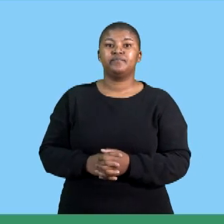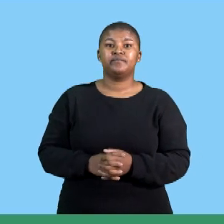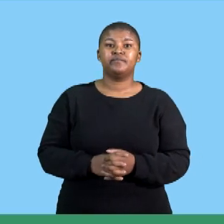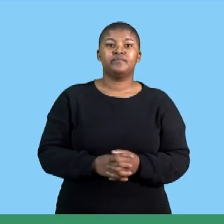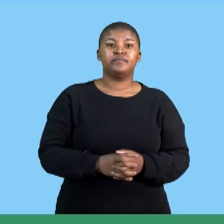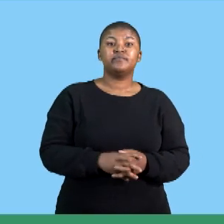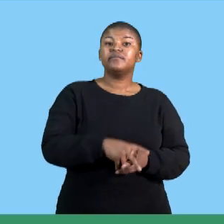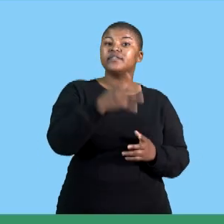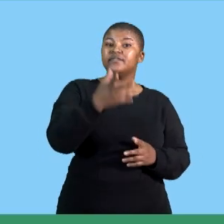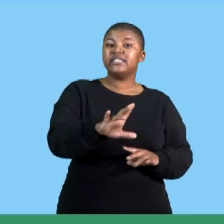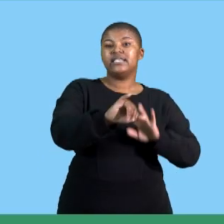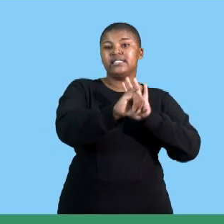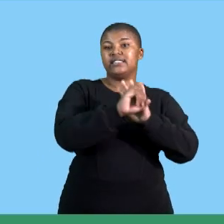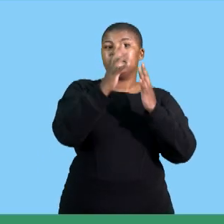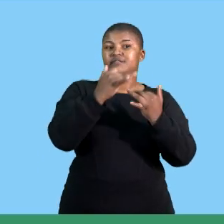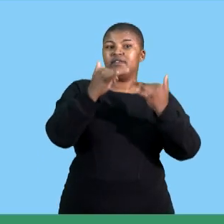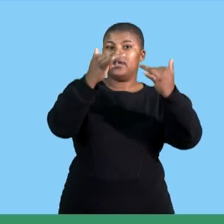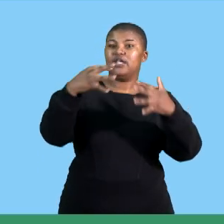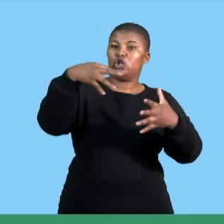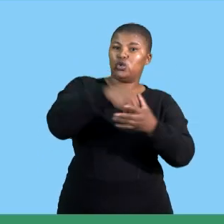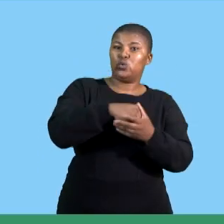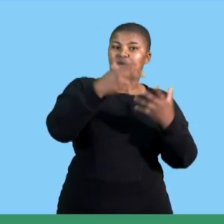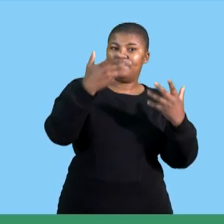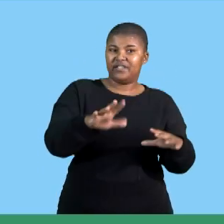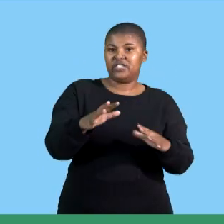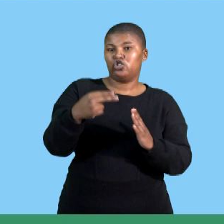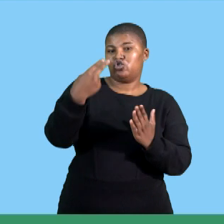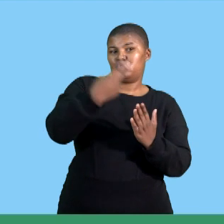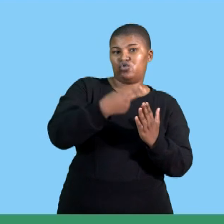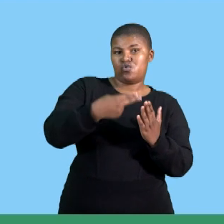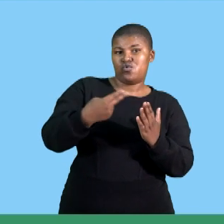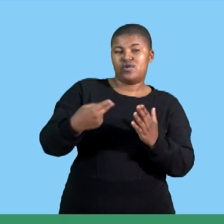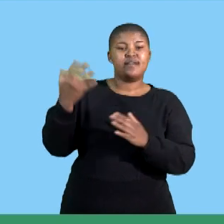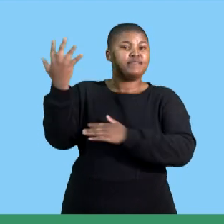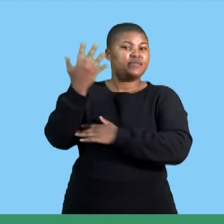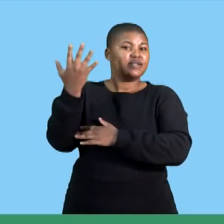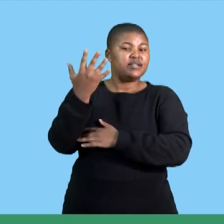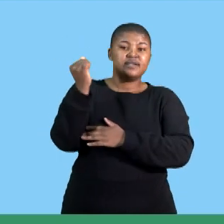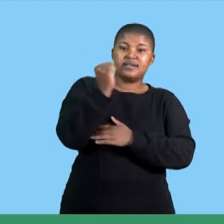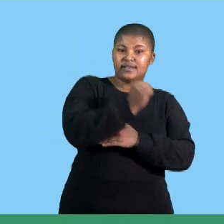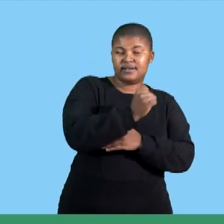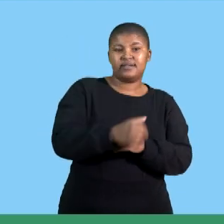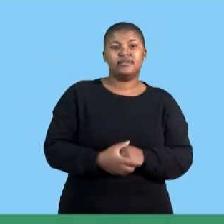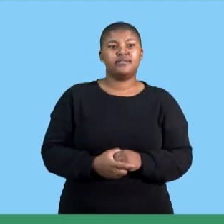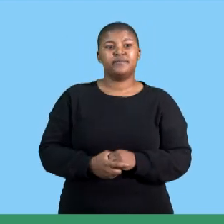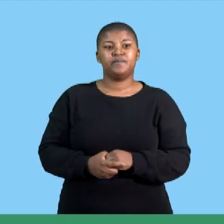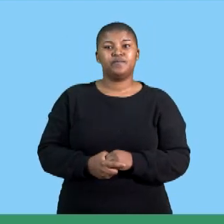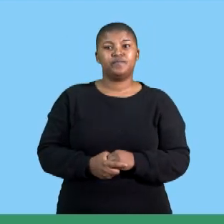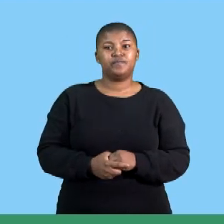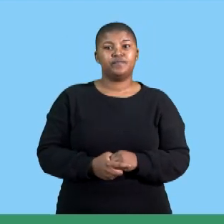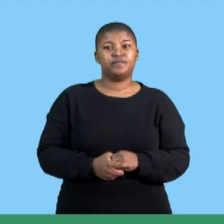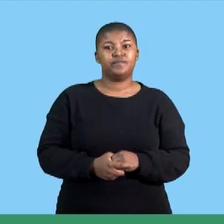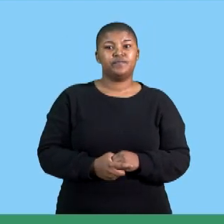identified her audience and included drawings in her presentation so this